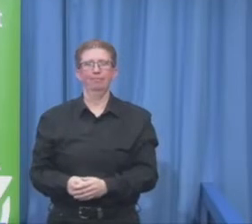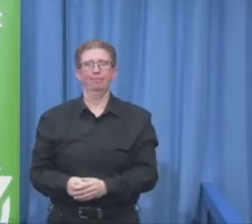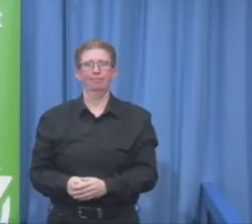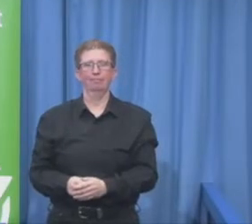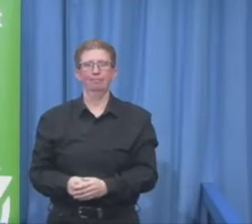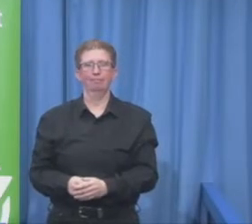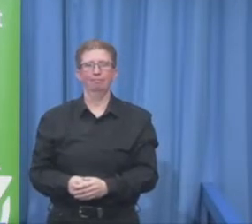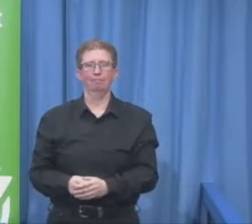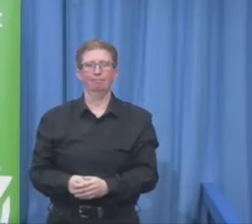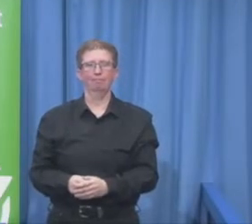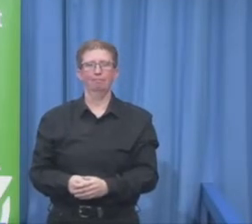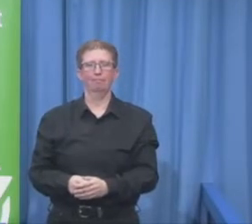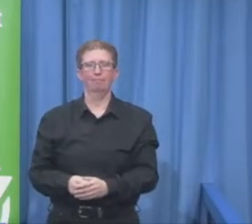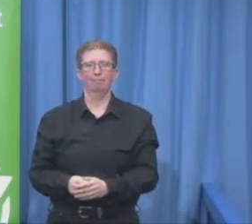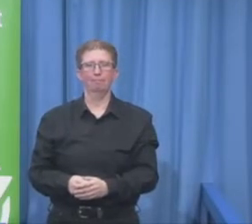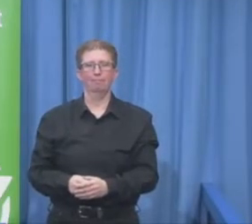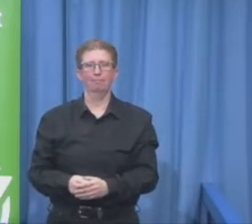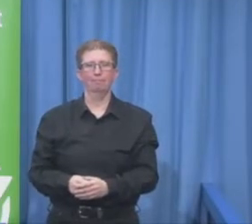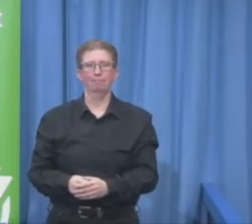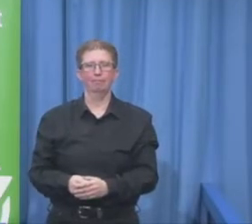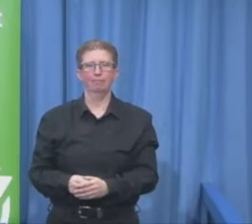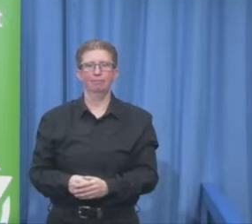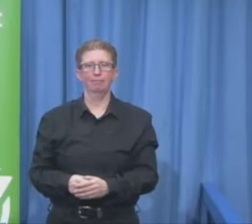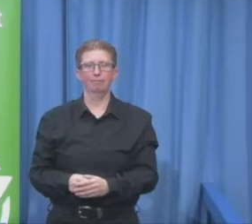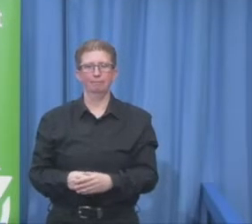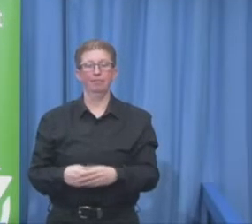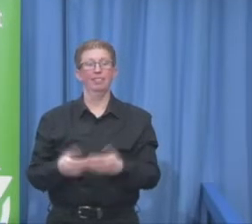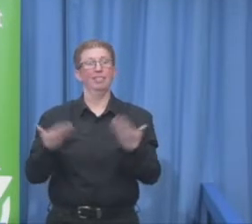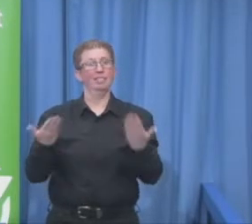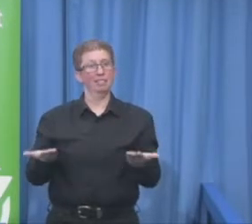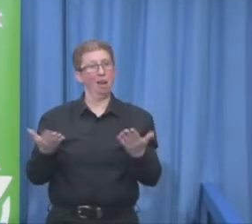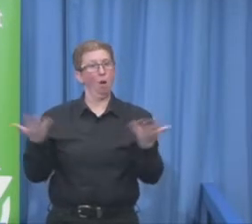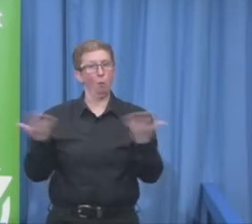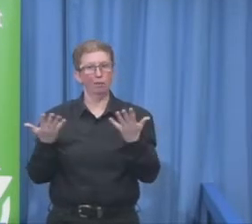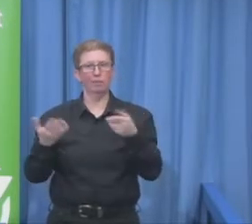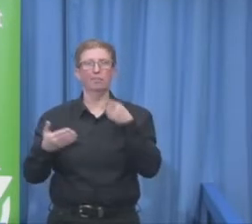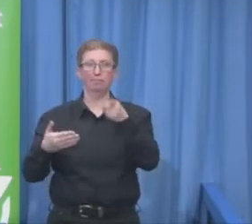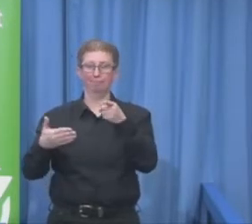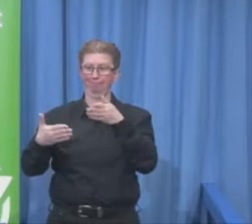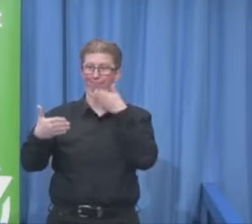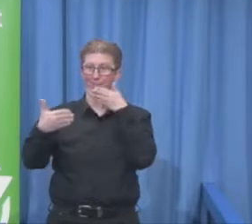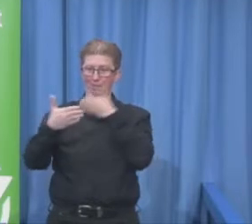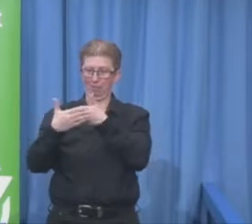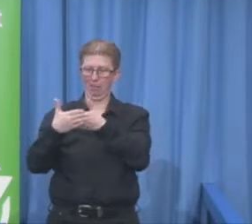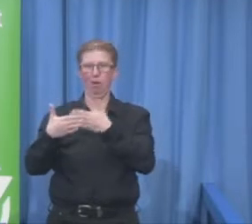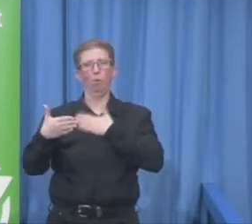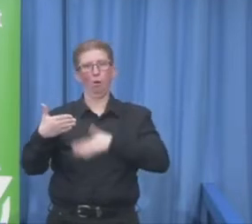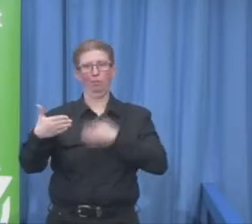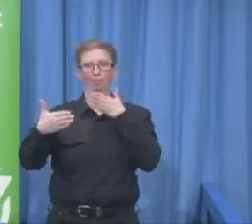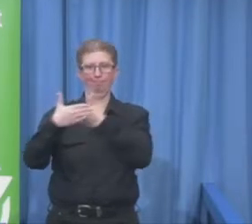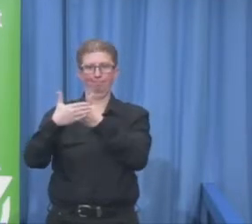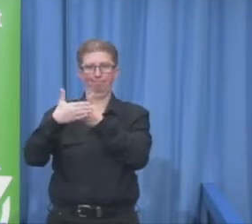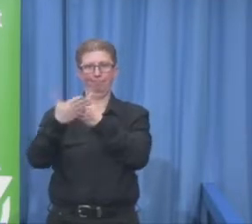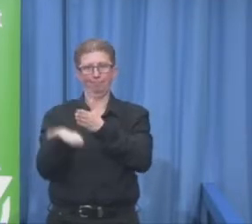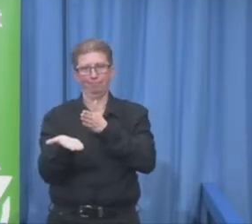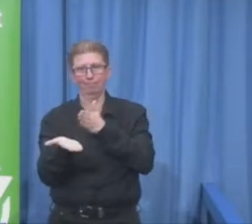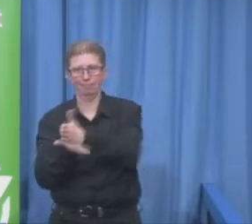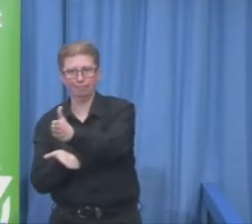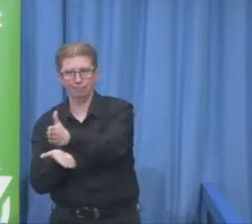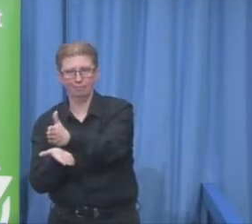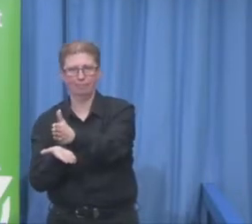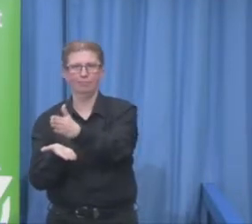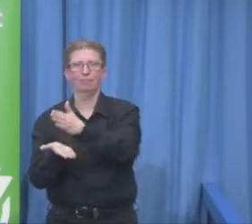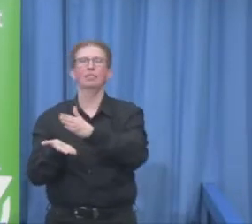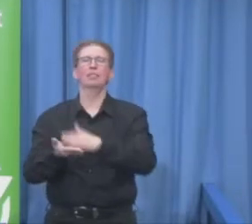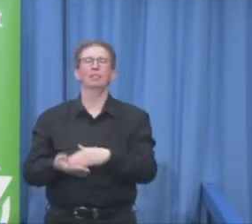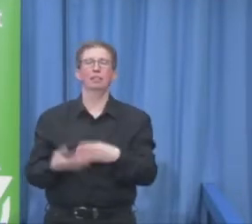be to take 12 people with disabilities from self-employment, like in microfinance, to